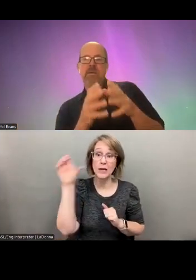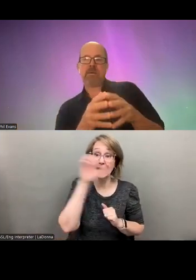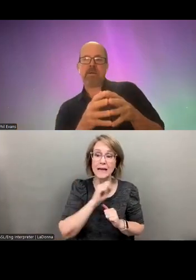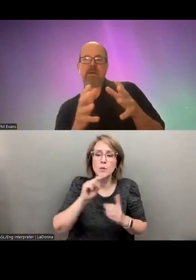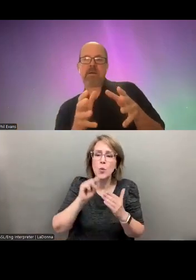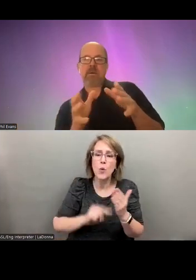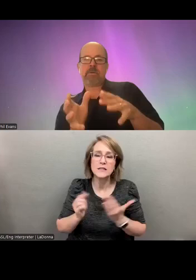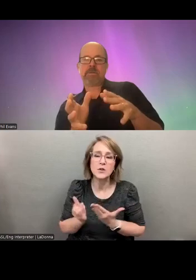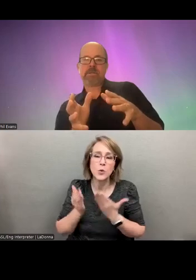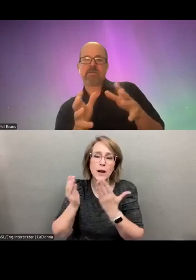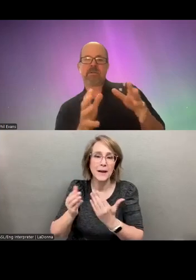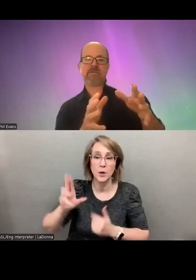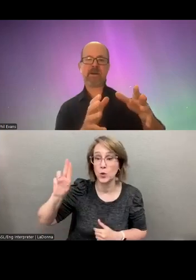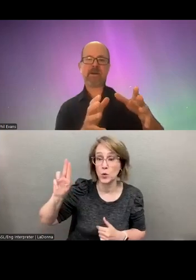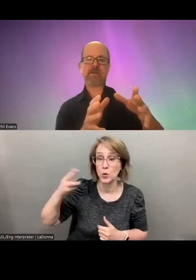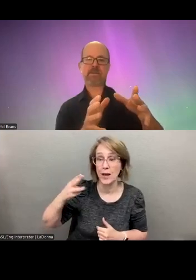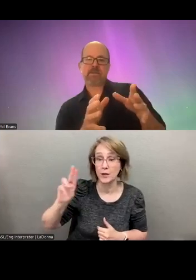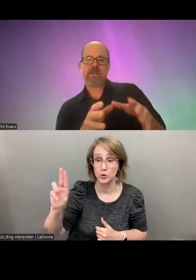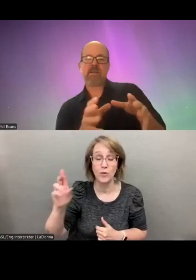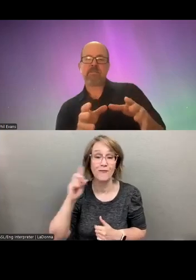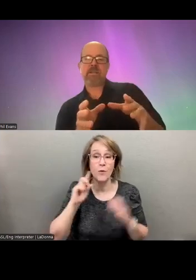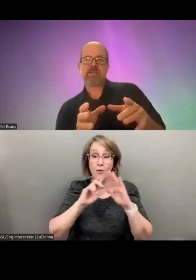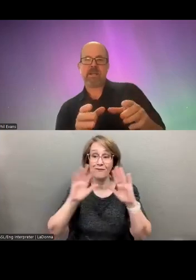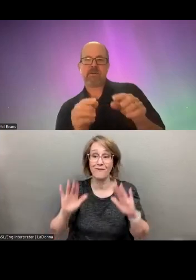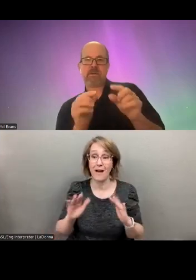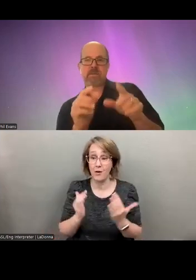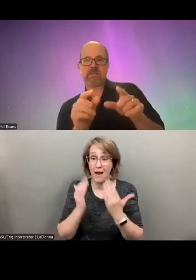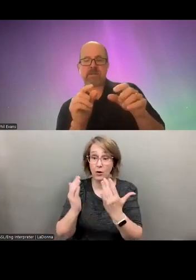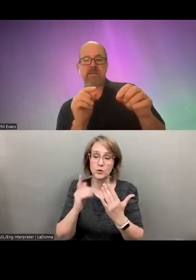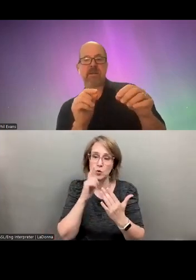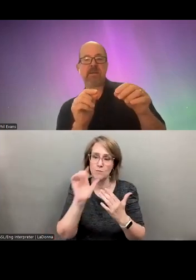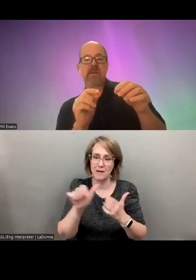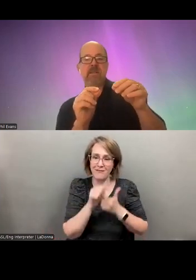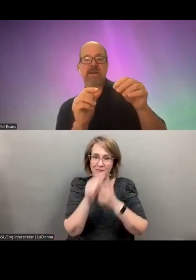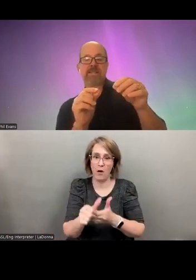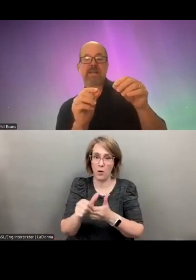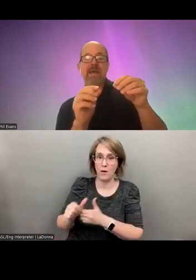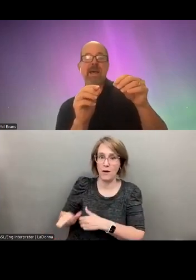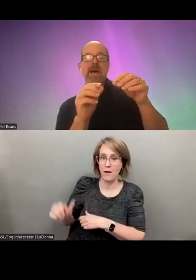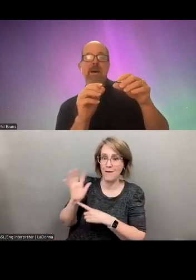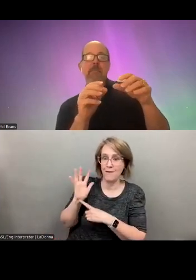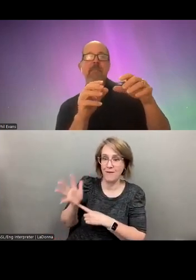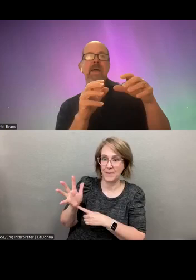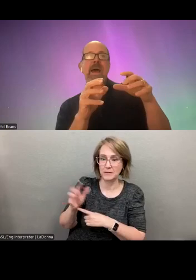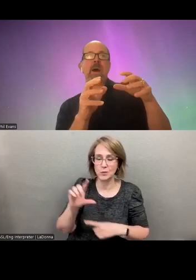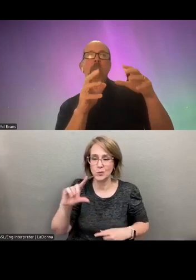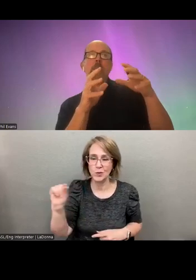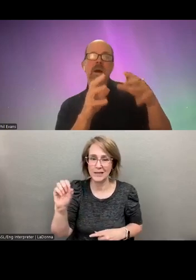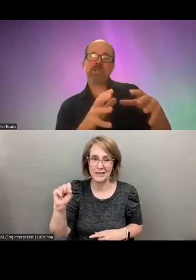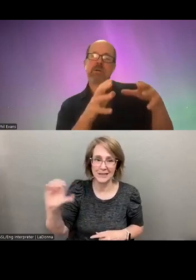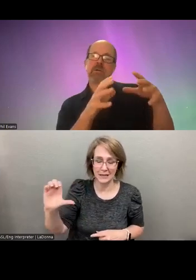unit hour utilization for a firehouse seeking to meet the standard specifically then that's, um,